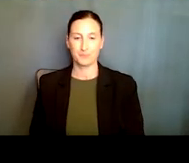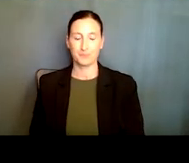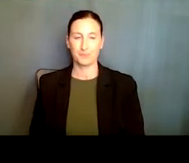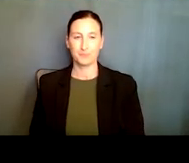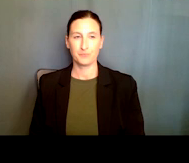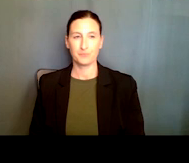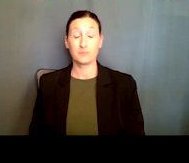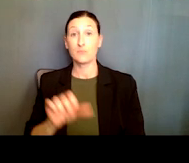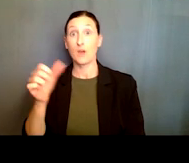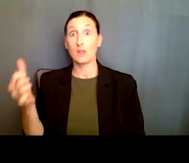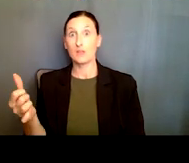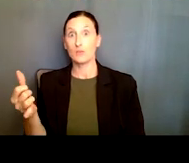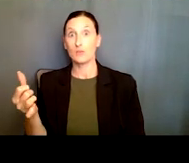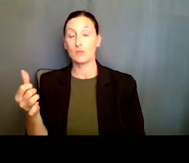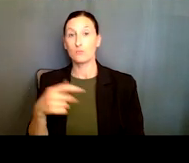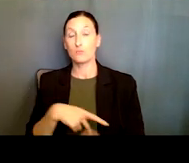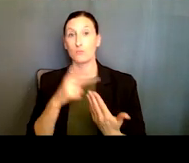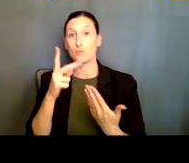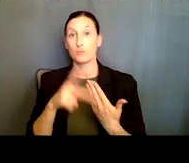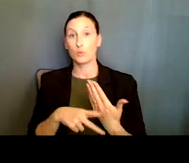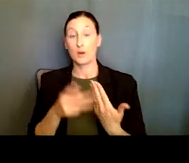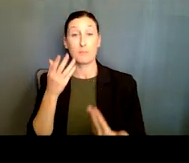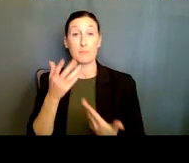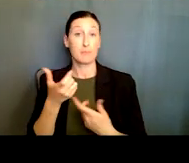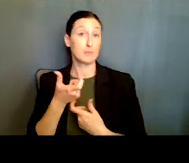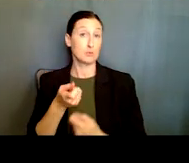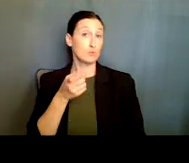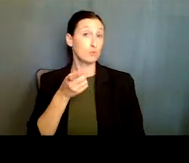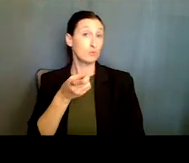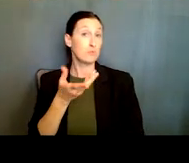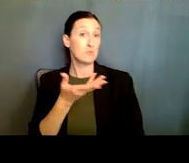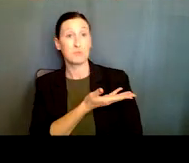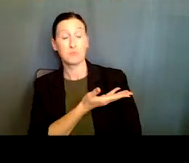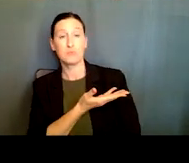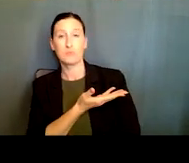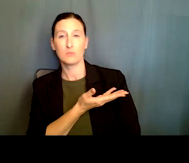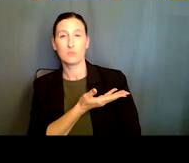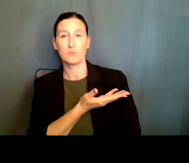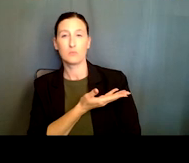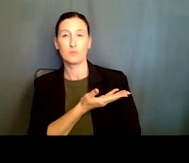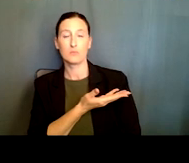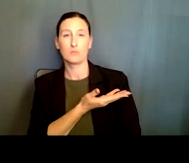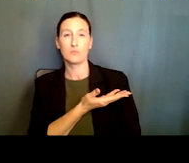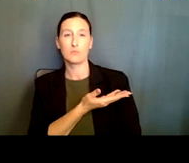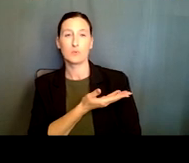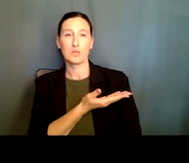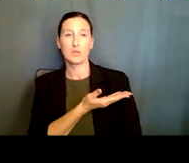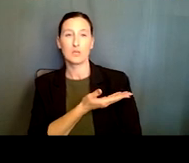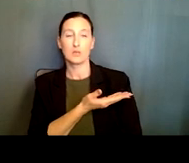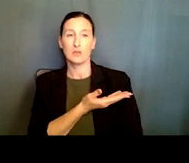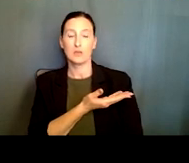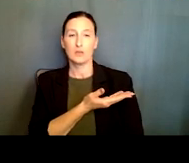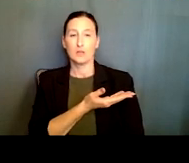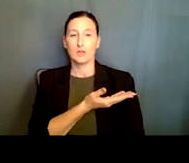Another, uh, uh, program that may be of interest to you is this, uh, robotics at NSF. Um,